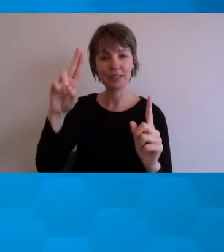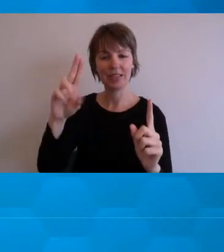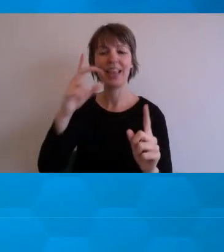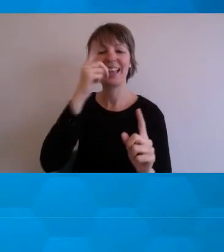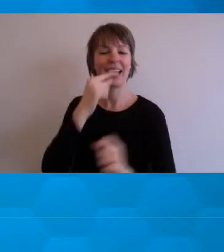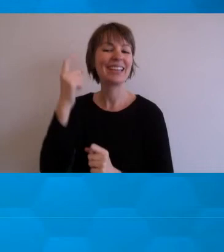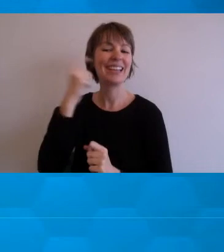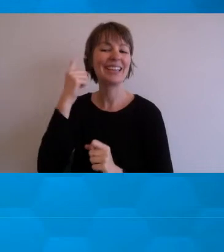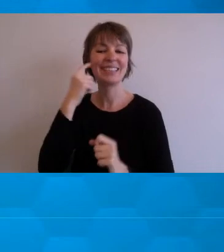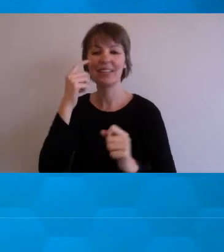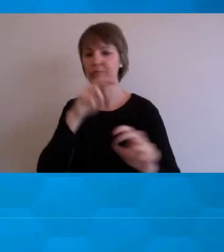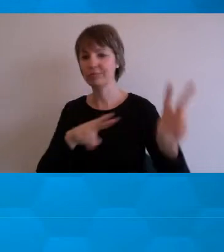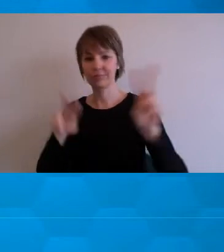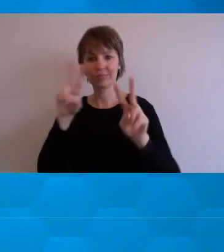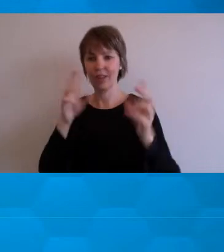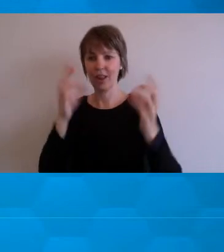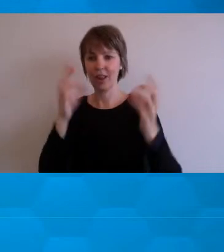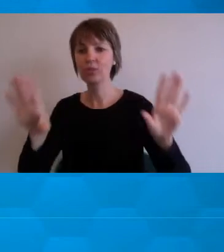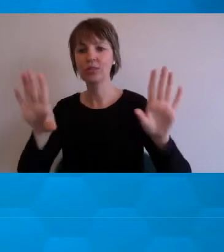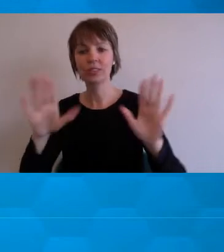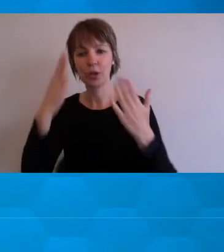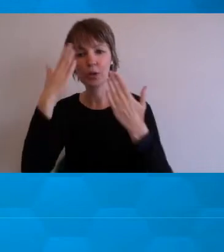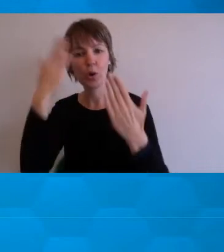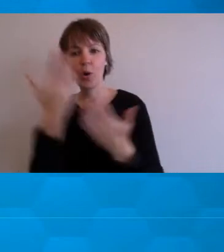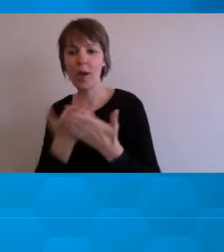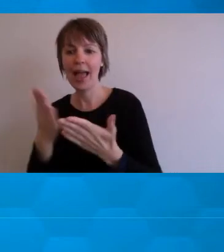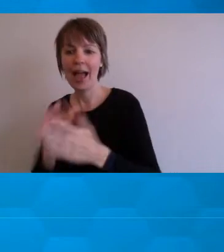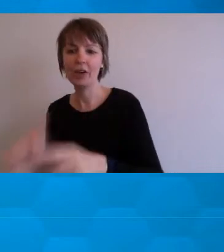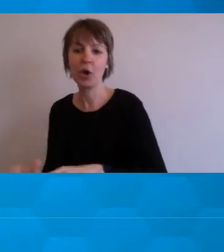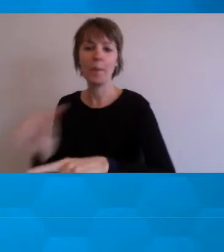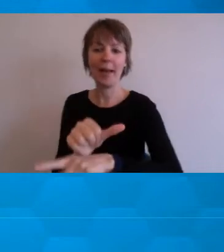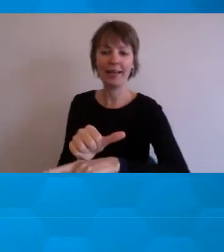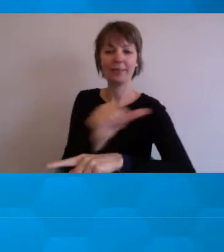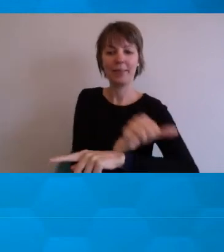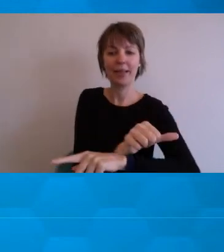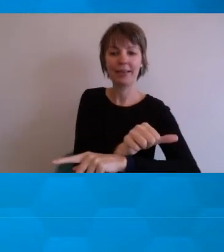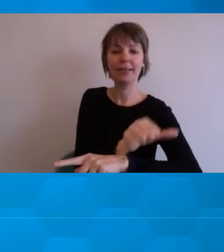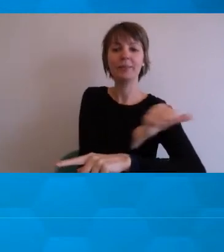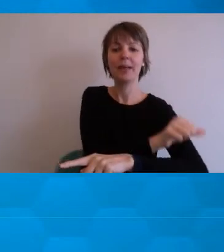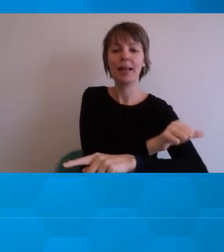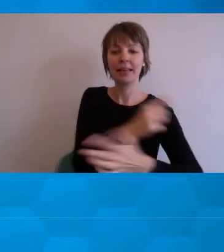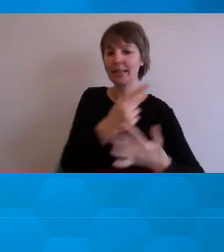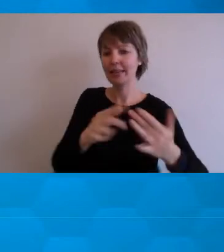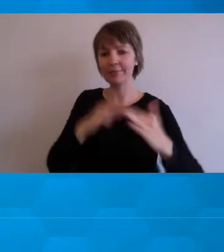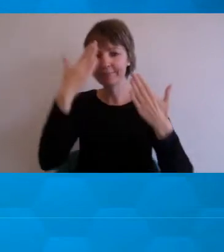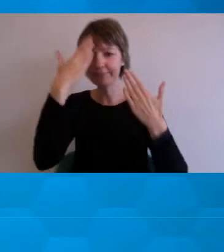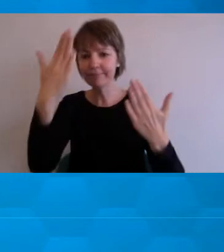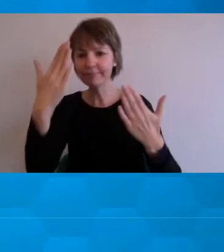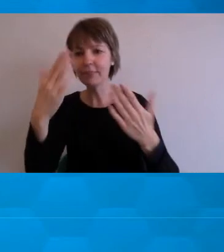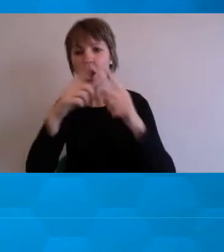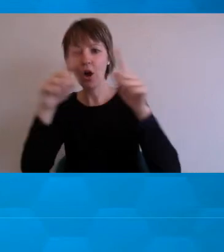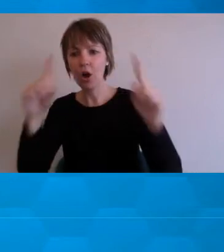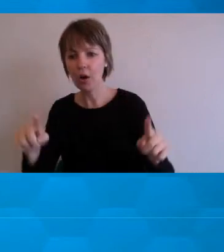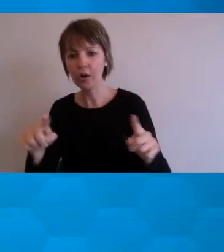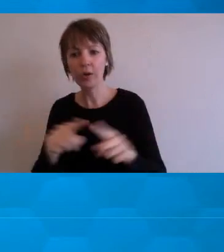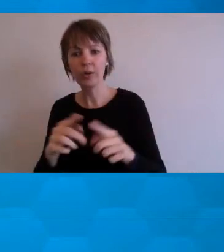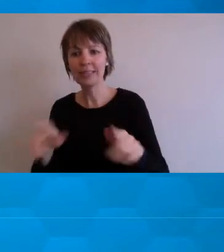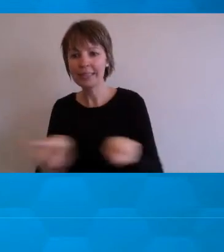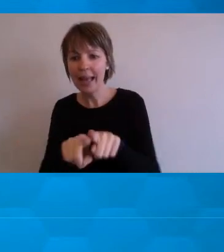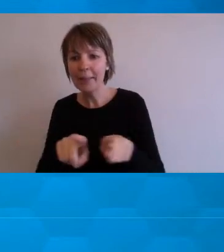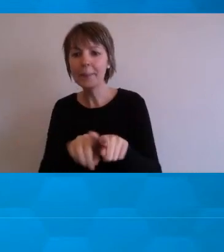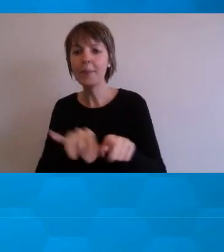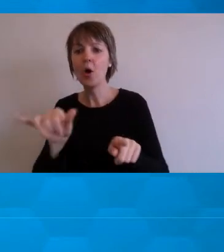or not know how to return to the previous page if you do not know if the new page has opened in the same window or a new one.